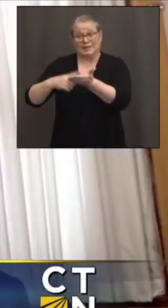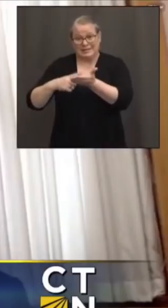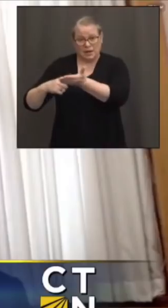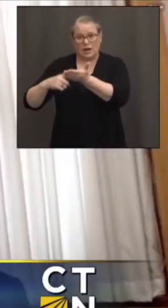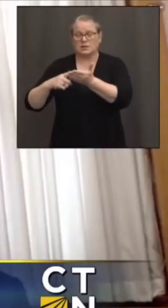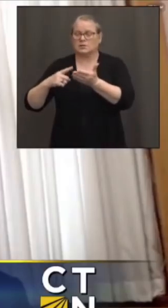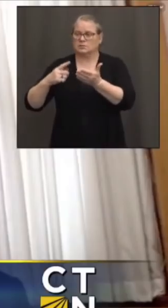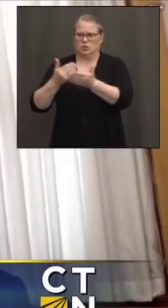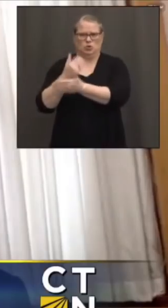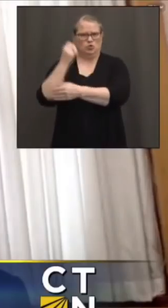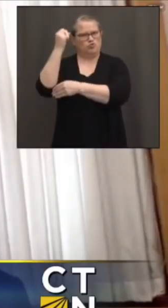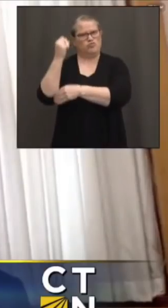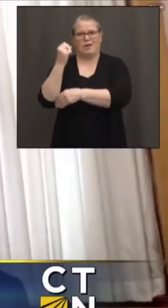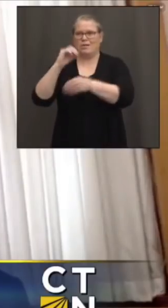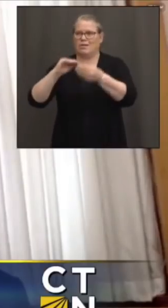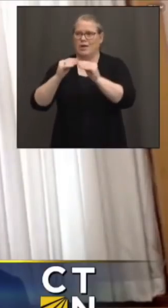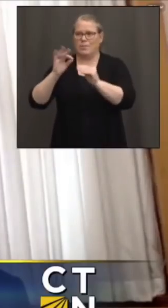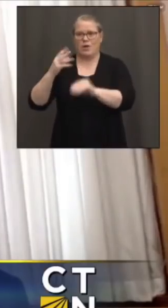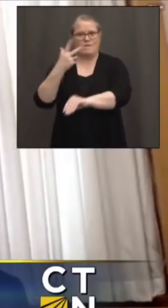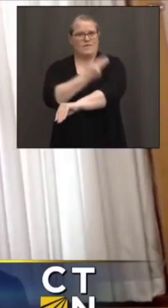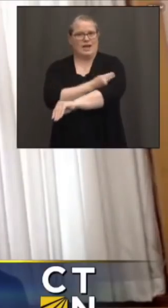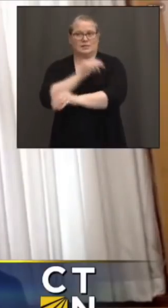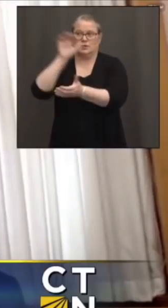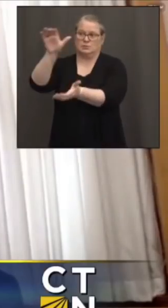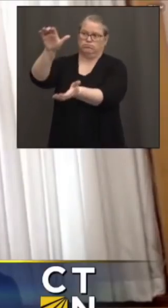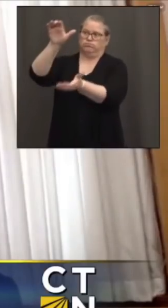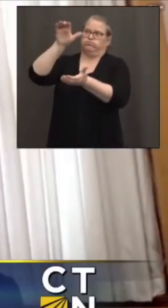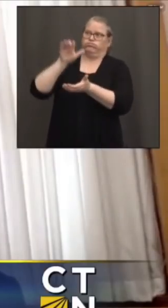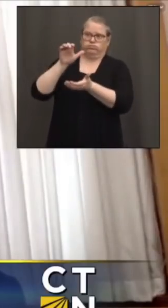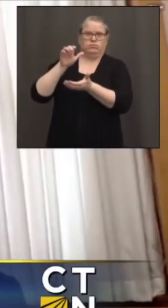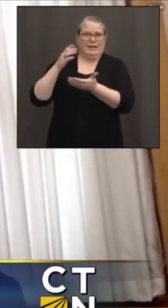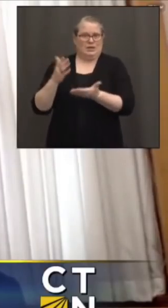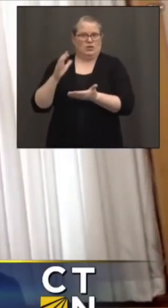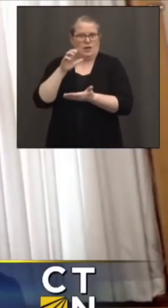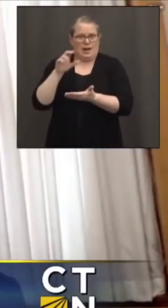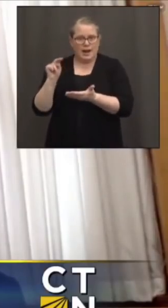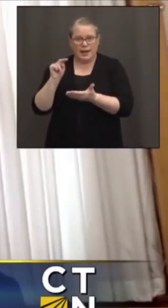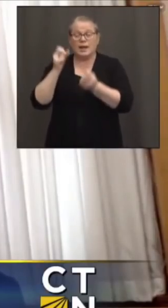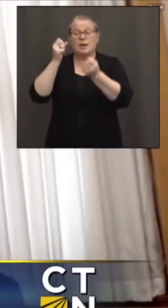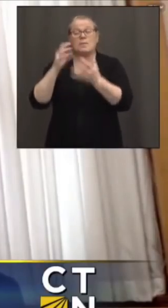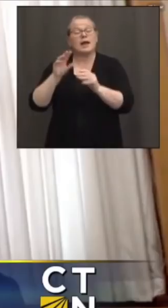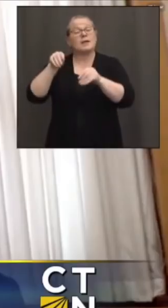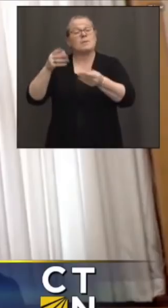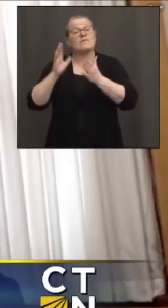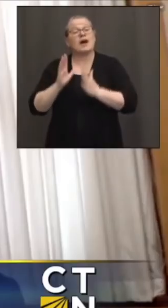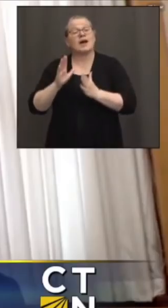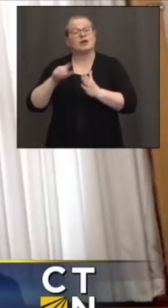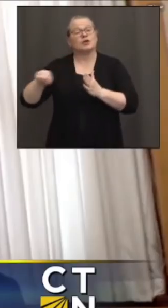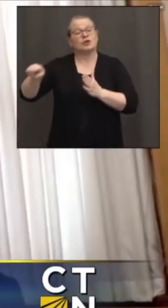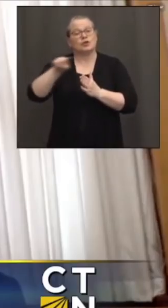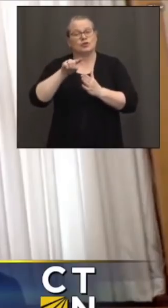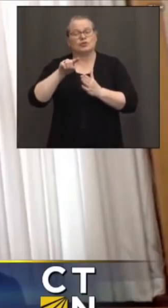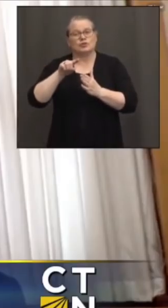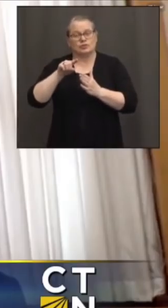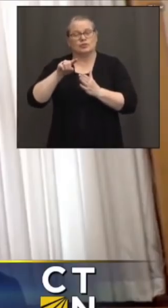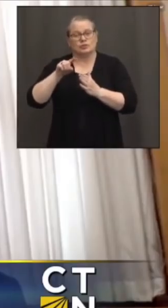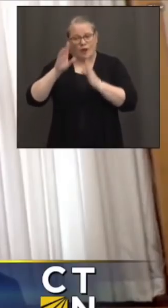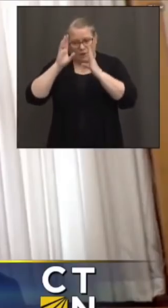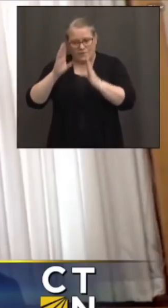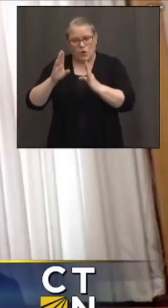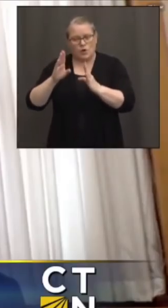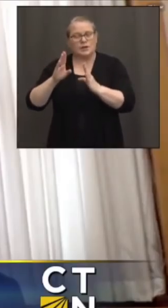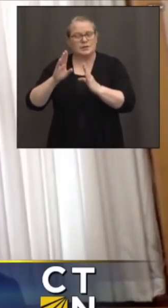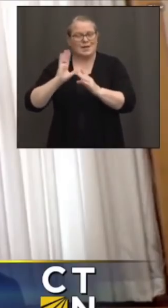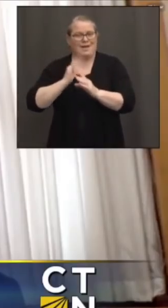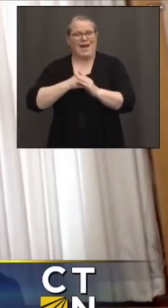by far in terms of the number of vaccines we received in Connecticut, and a lot of our providers who are focused on our high SVI